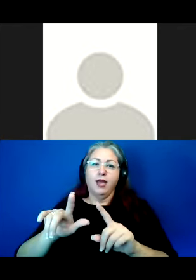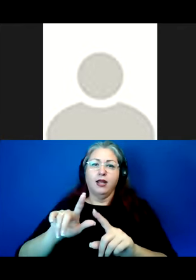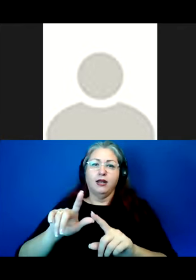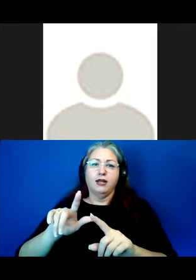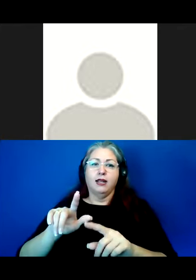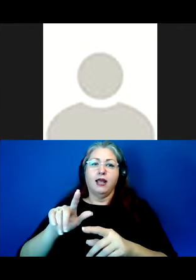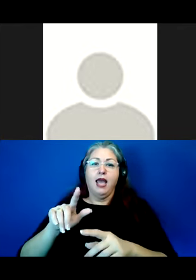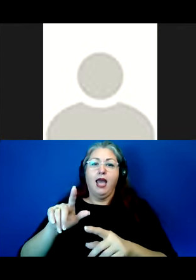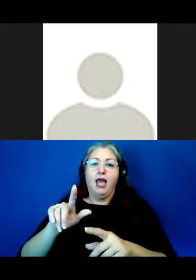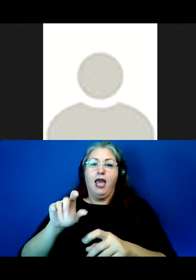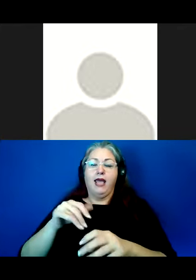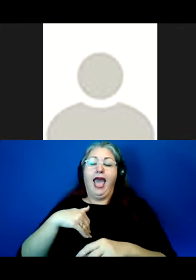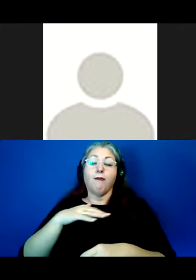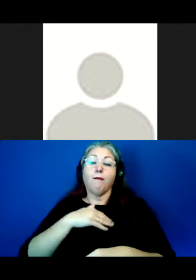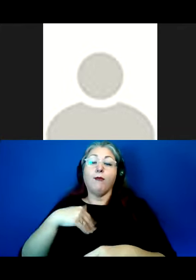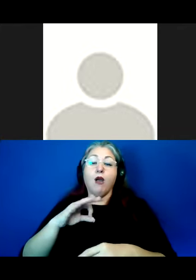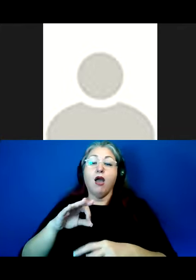of the Miami Tribe of Oklahoma.